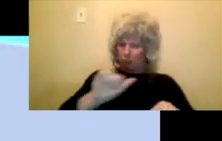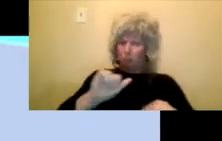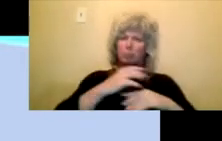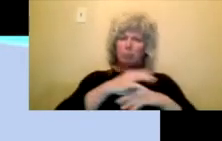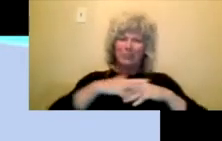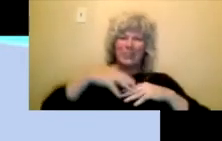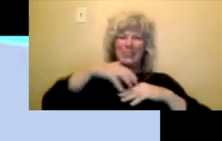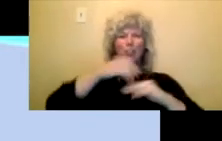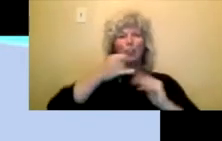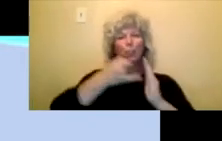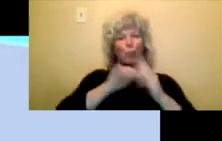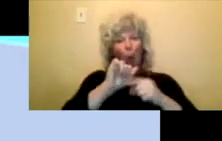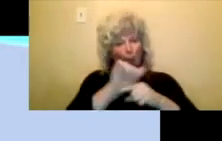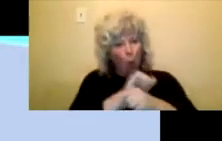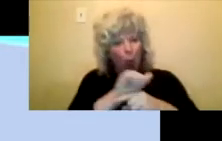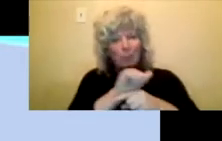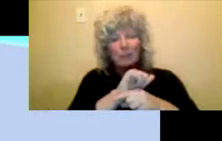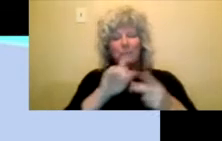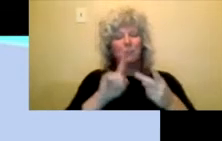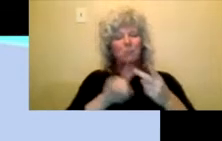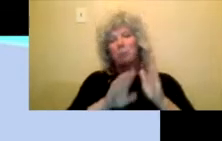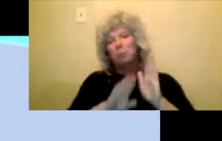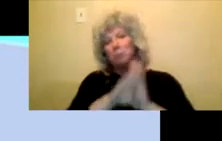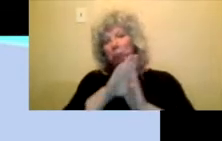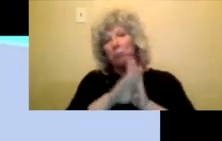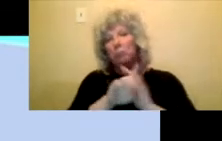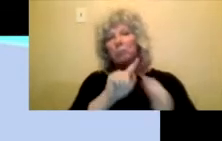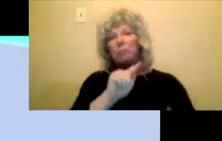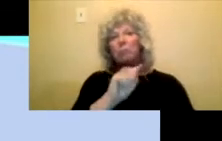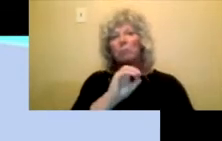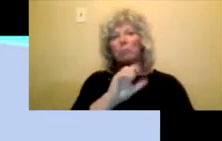toolkits and resources to support Indigenous arts.